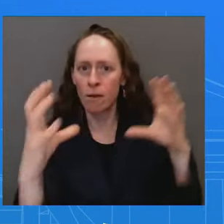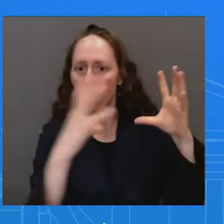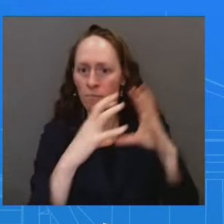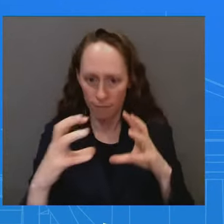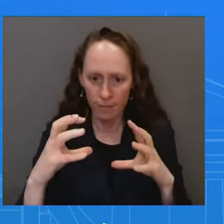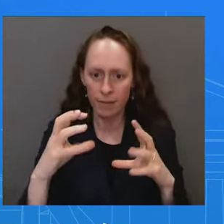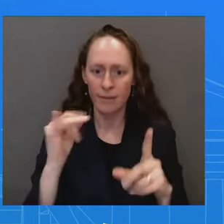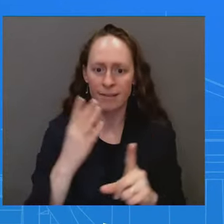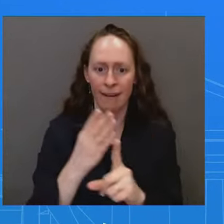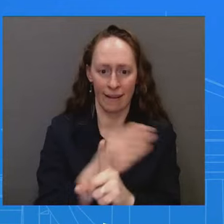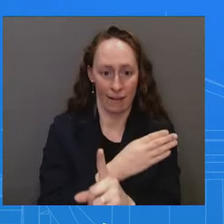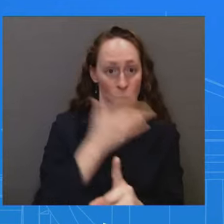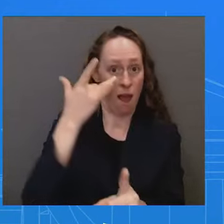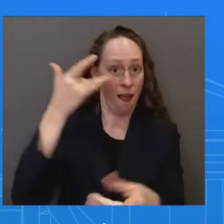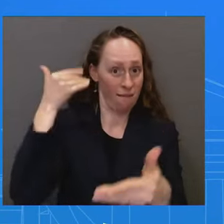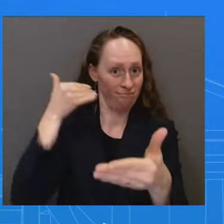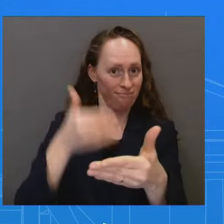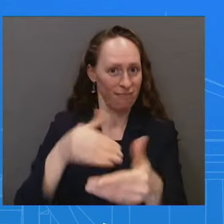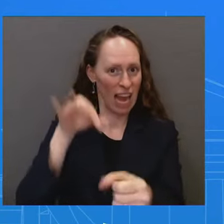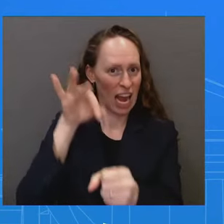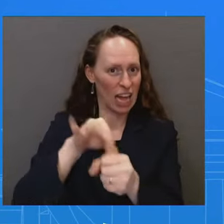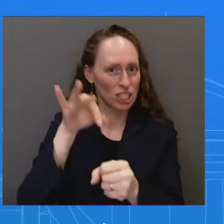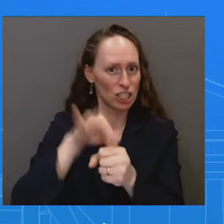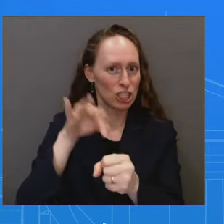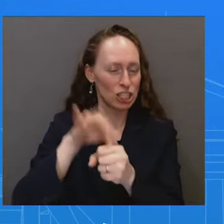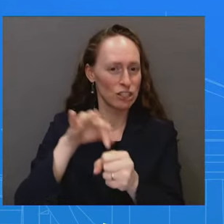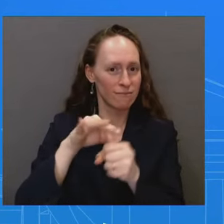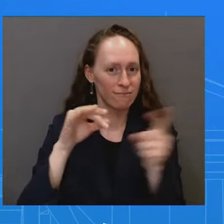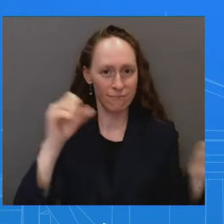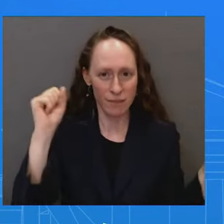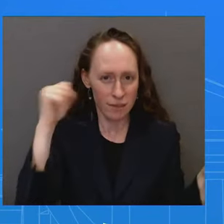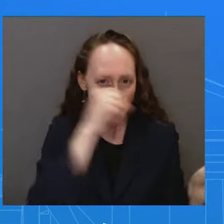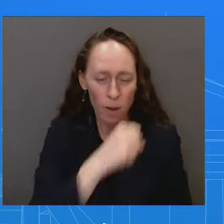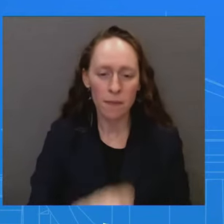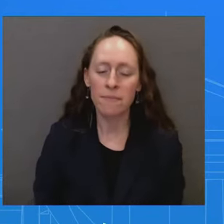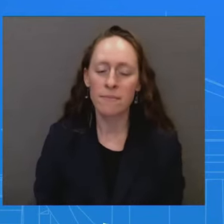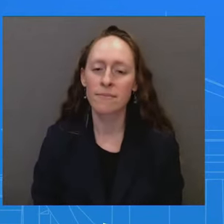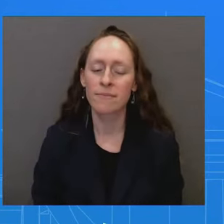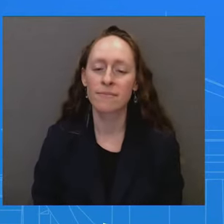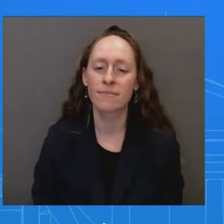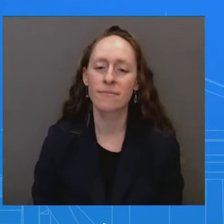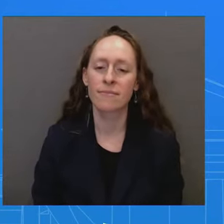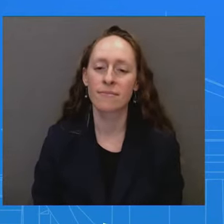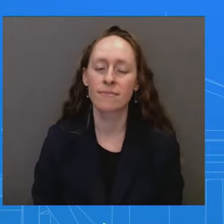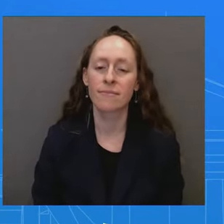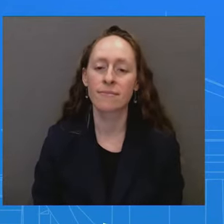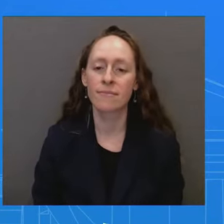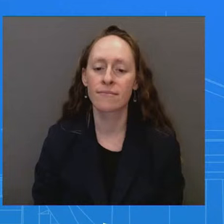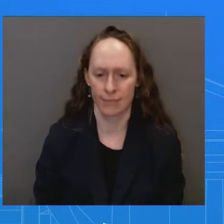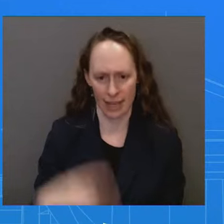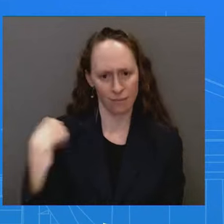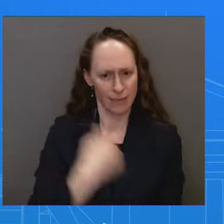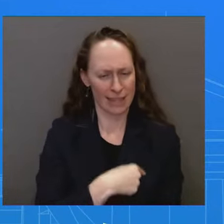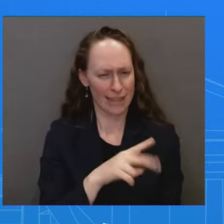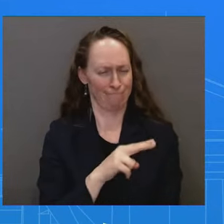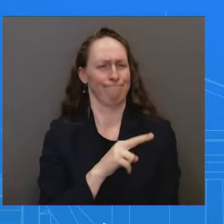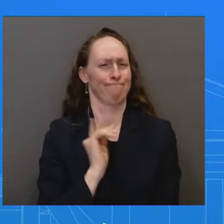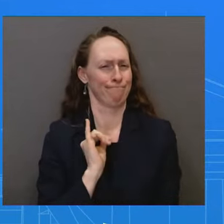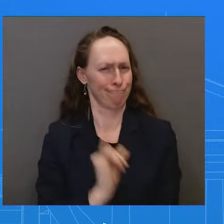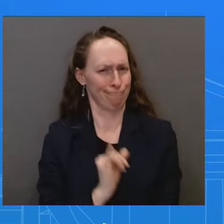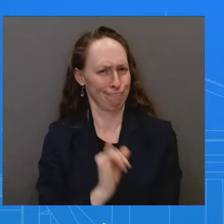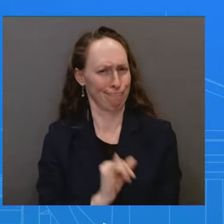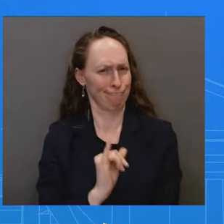questions, uh, in our mind about what the intent here is. Um, you mentioned coincidental here in timing to